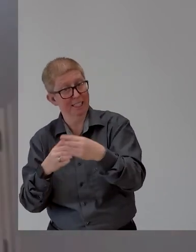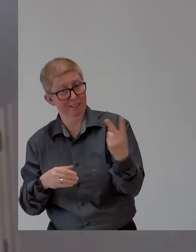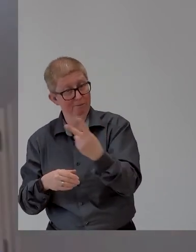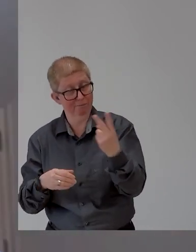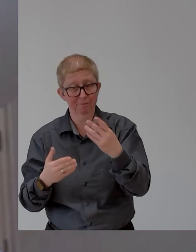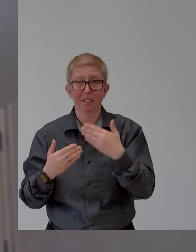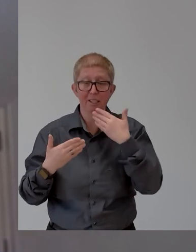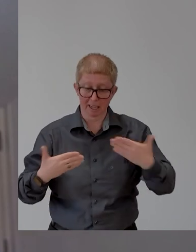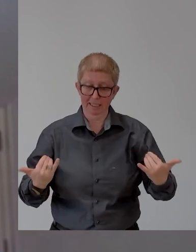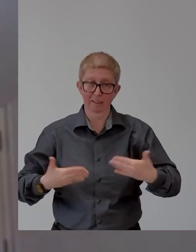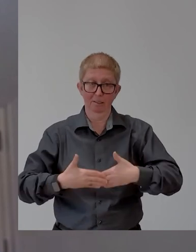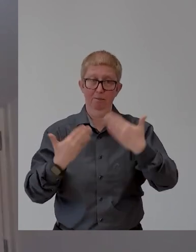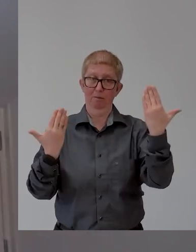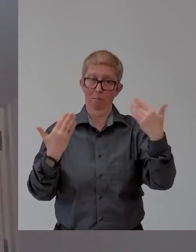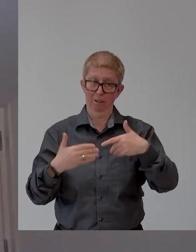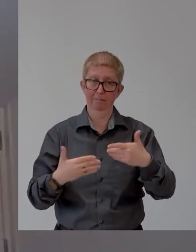Thanks very much. Bye now.